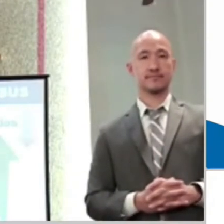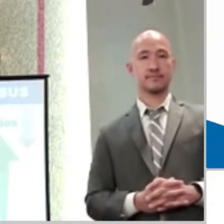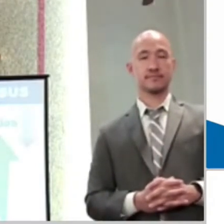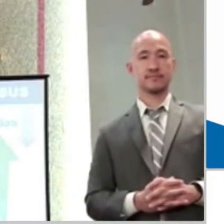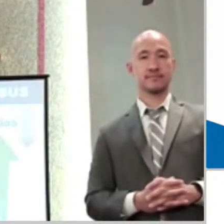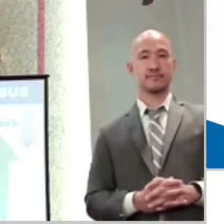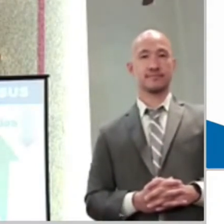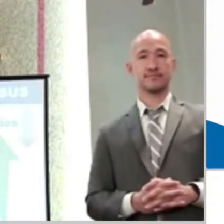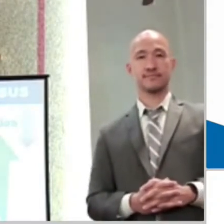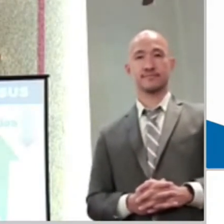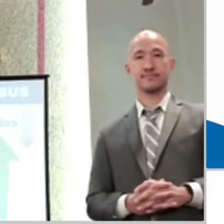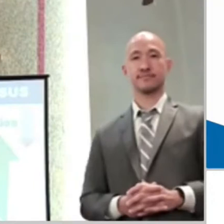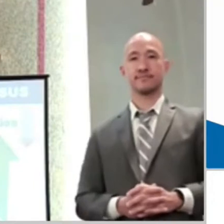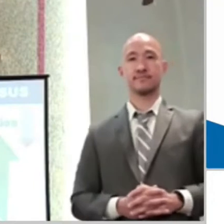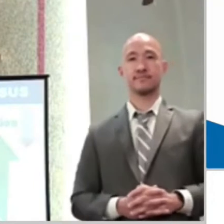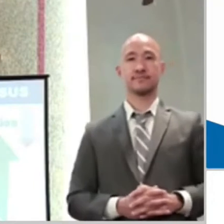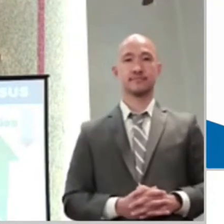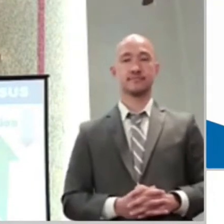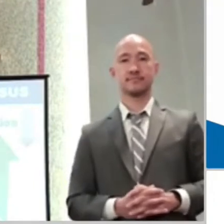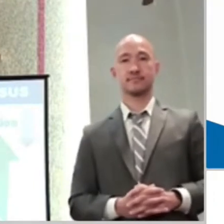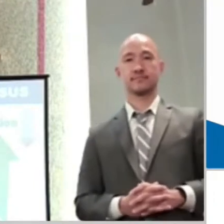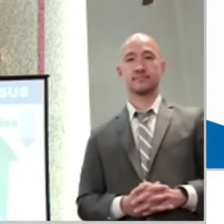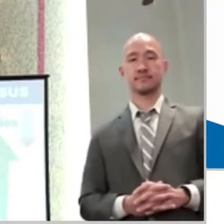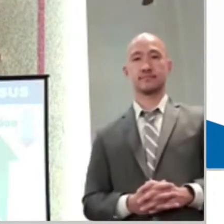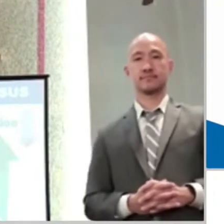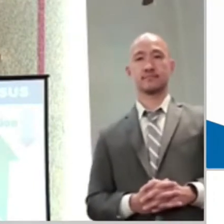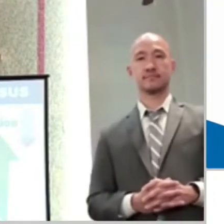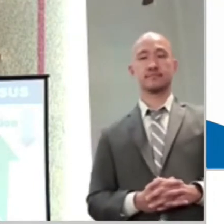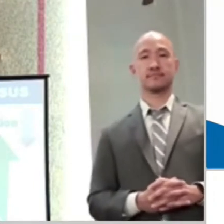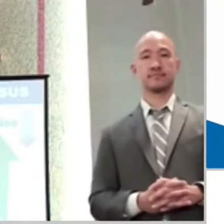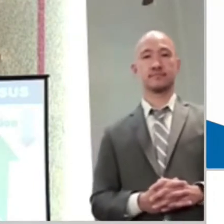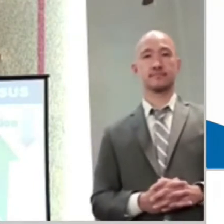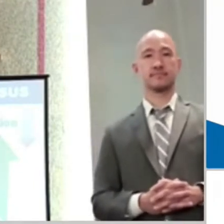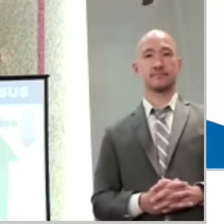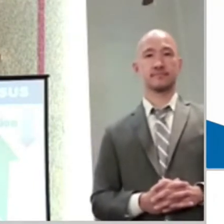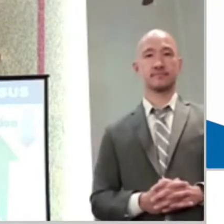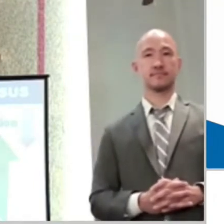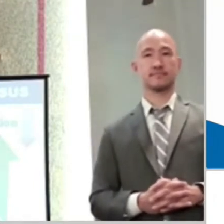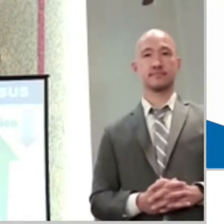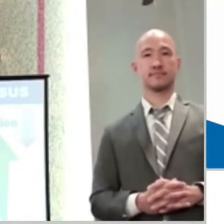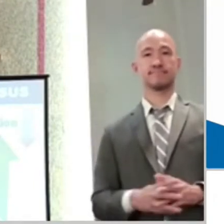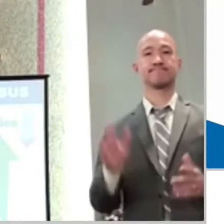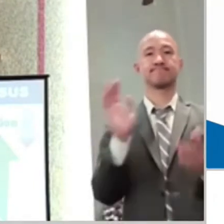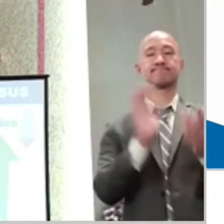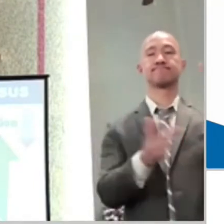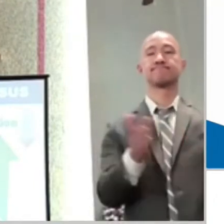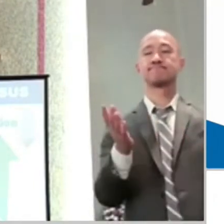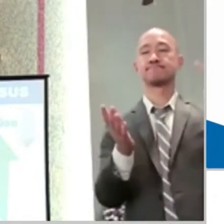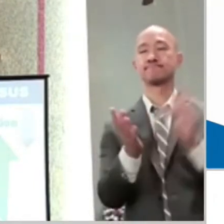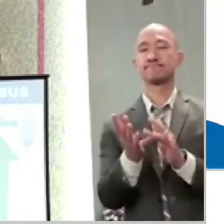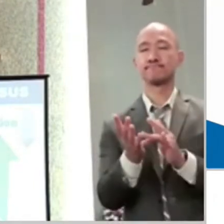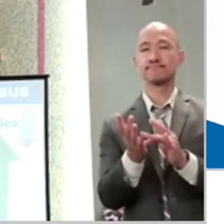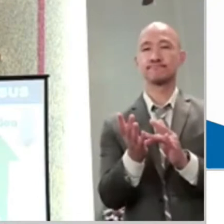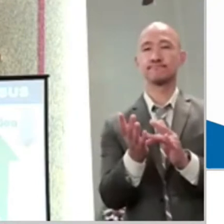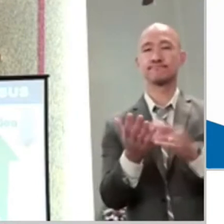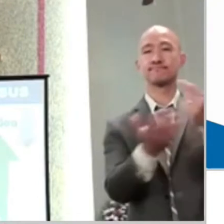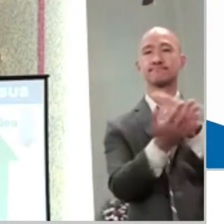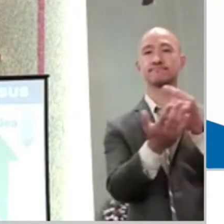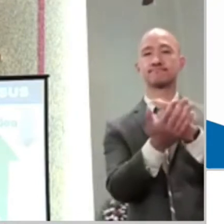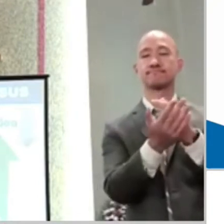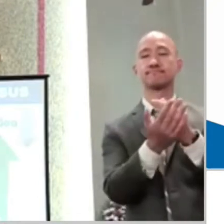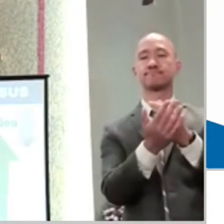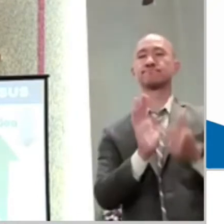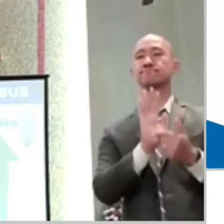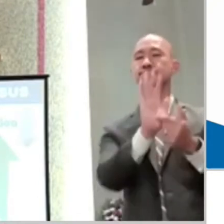highlights that in us. God gave us Jesus to show us physically in a way that we can try to